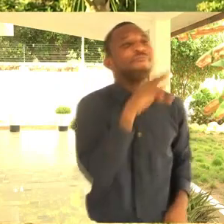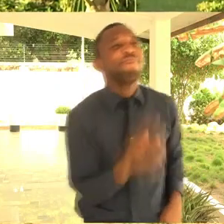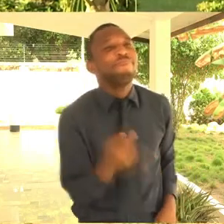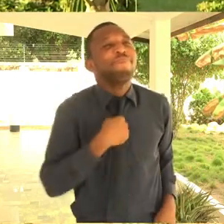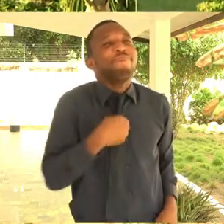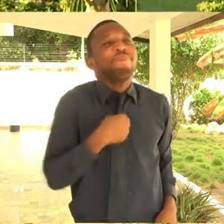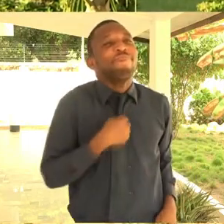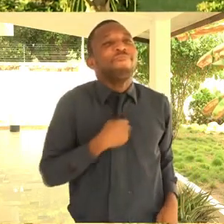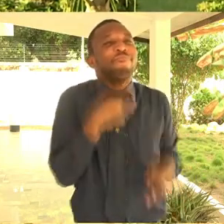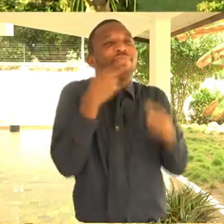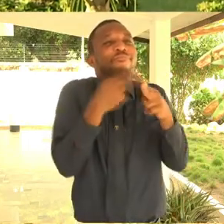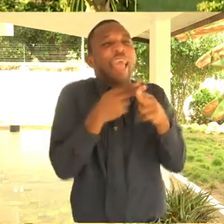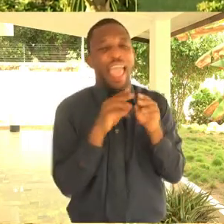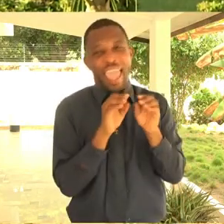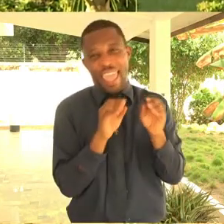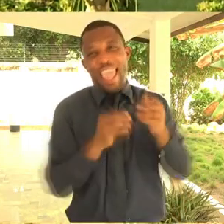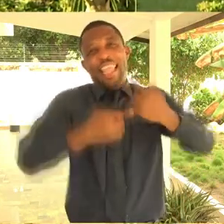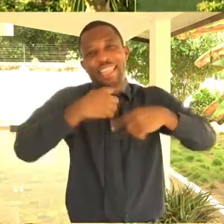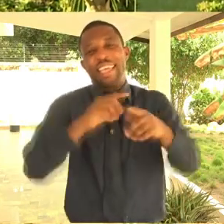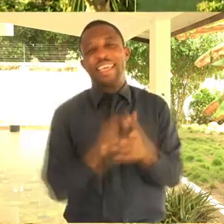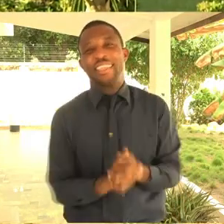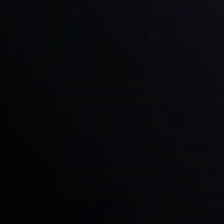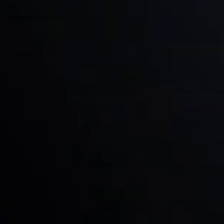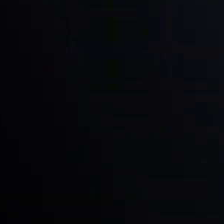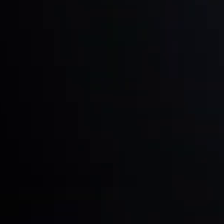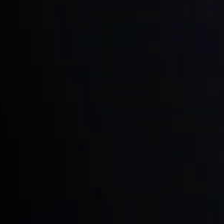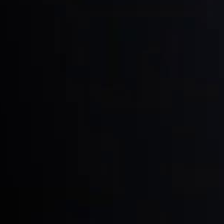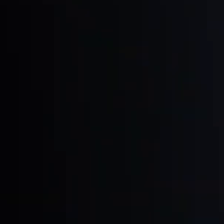You will be able to have a meaningful communication with them.